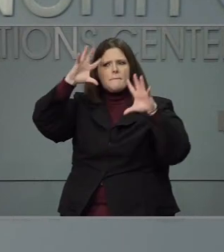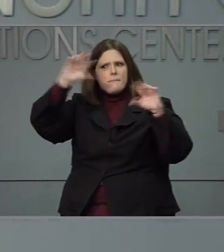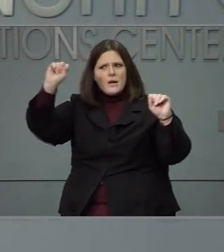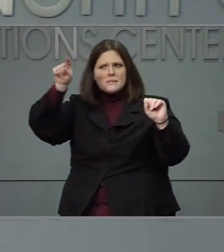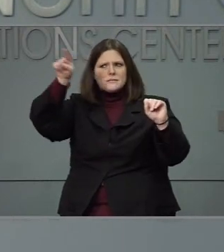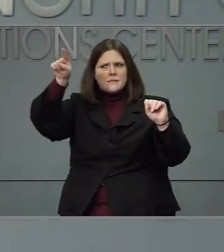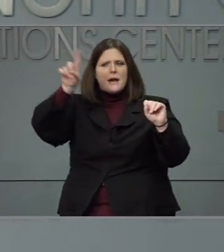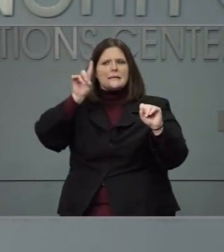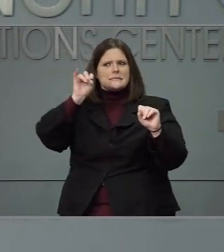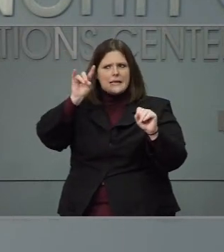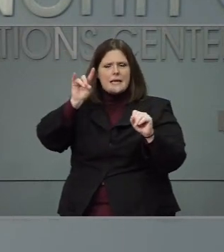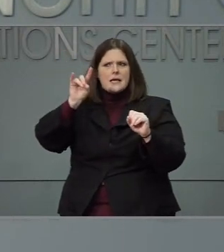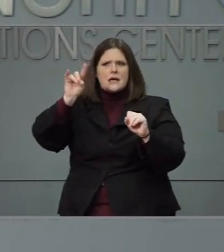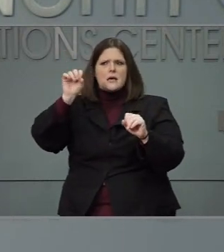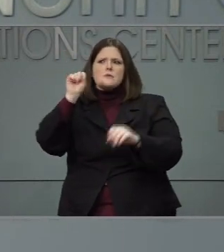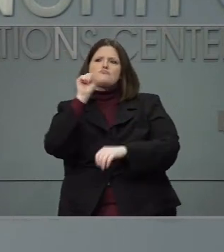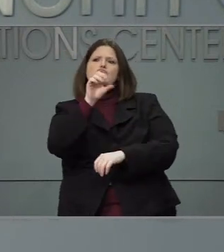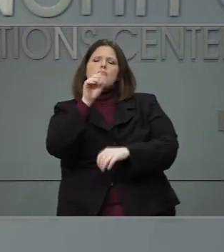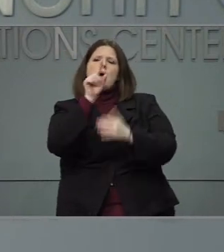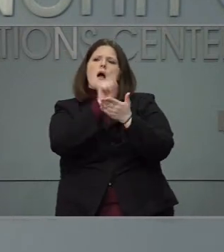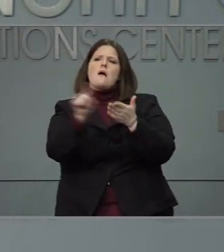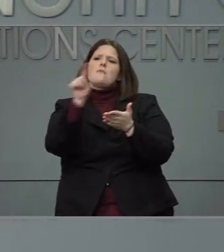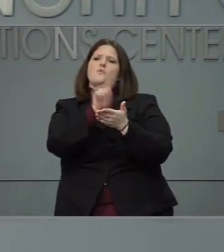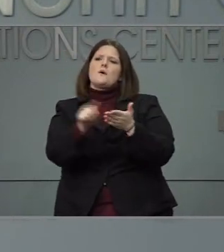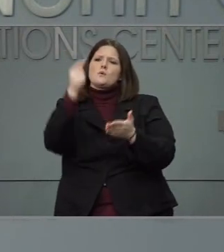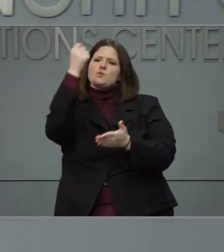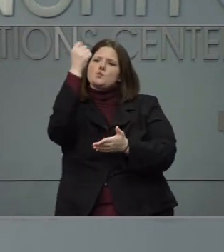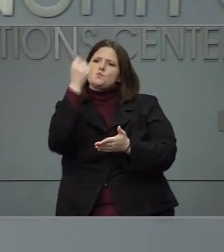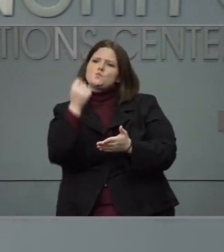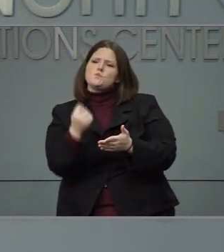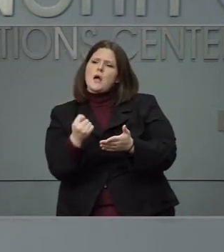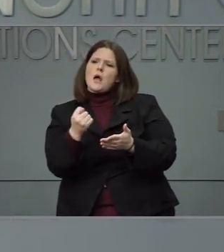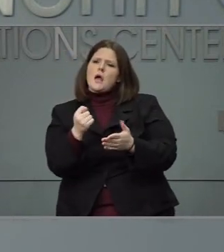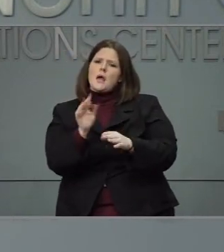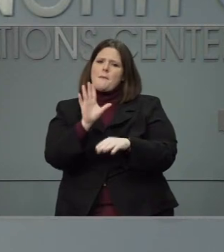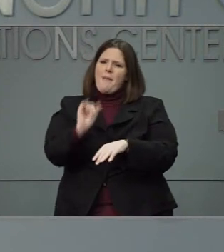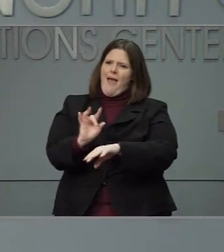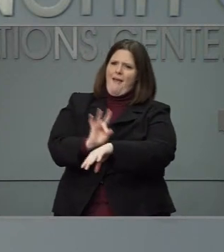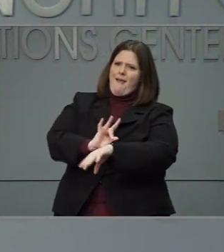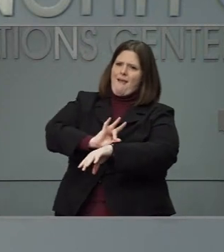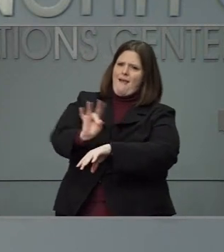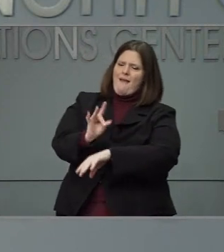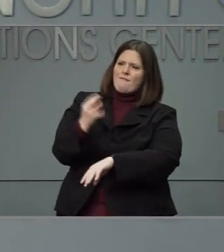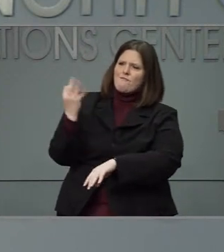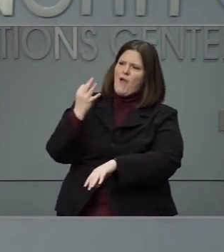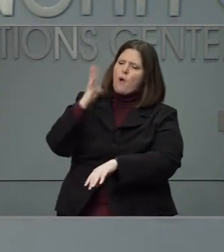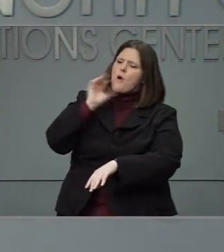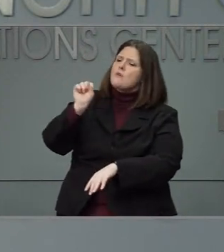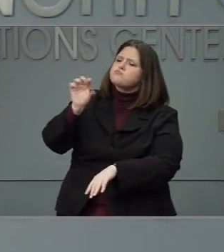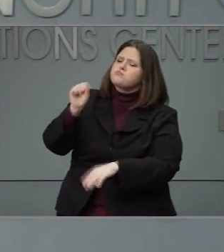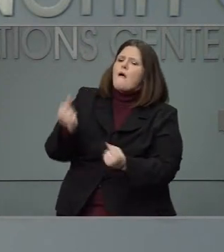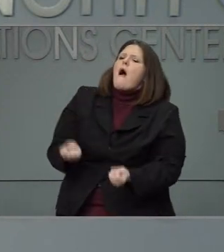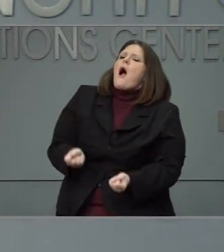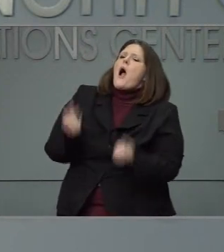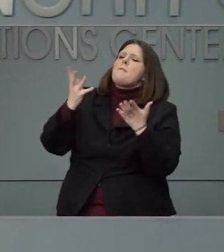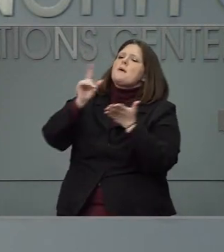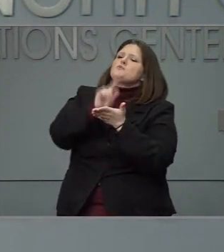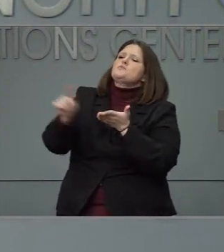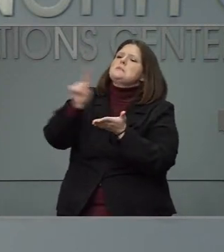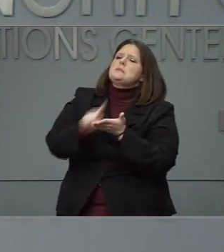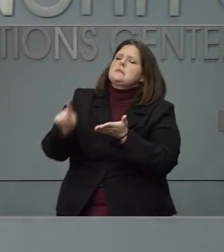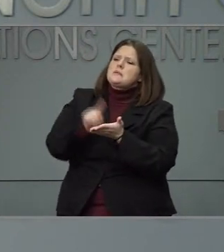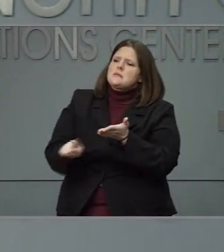allotment number every Tuesday and then the state would have till 8 p.m. Friday to sort of tell the feds where to send them.